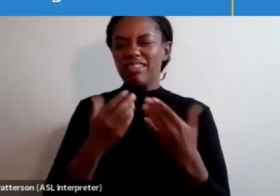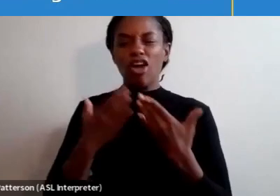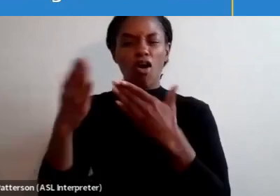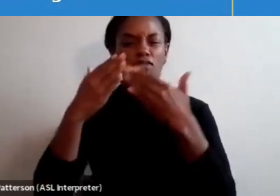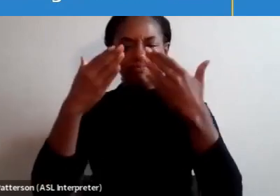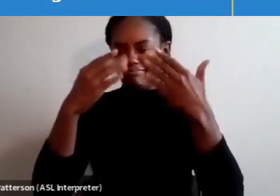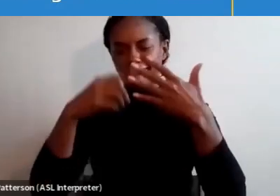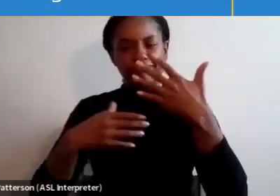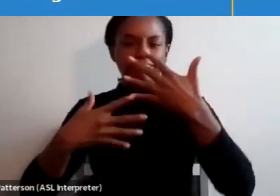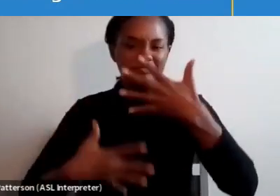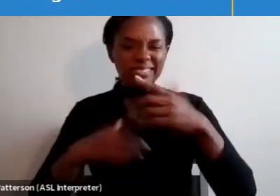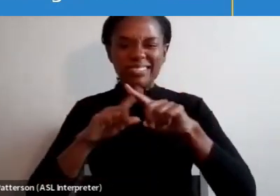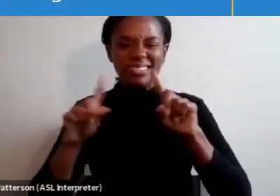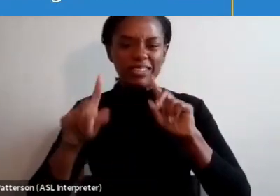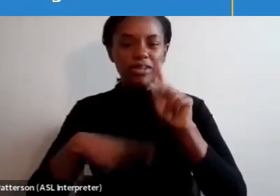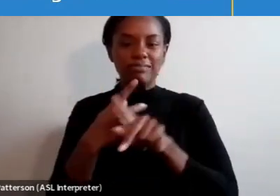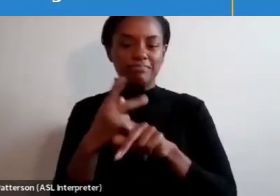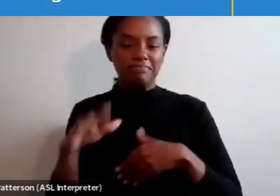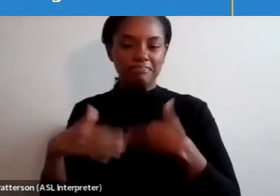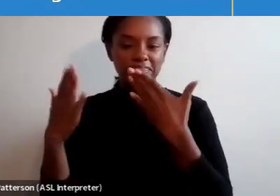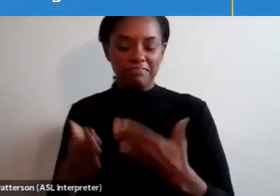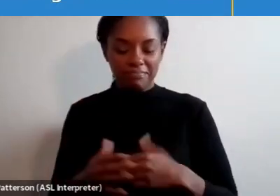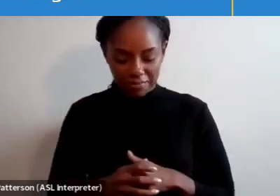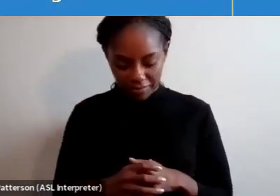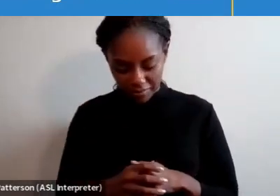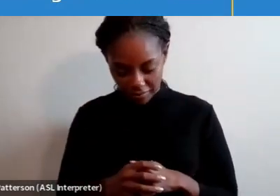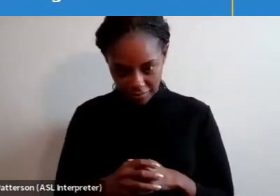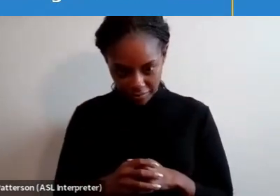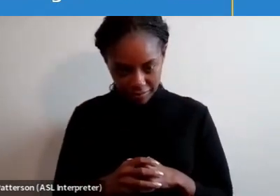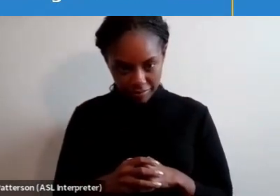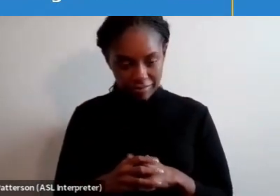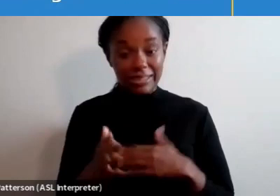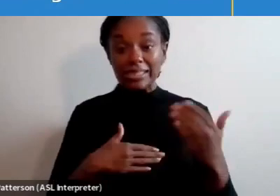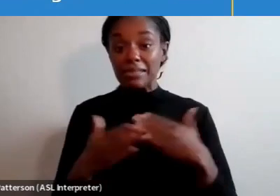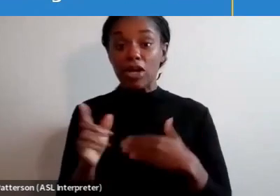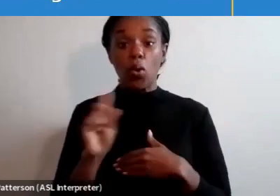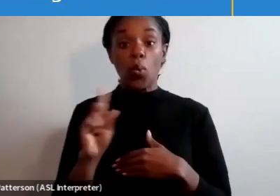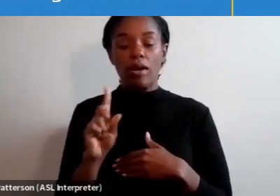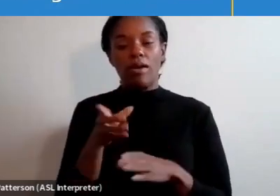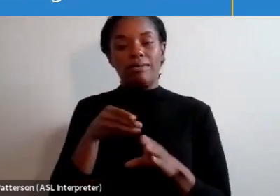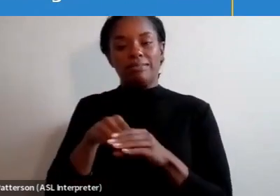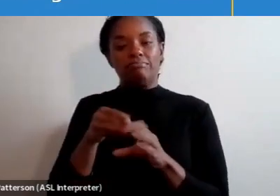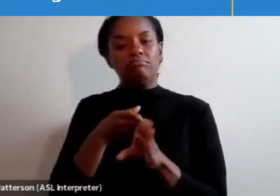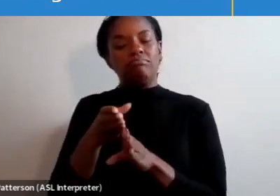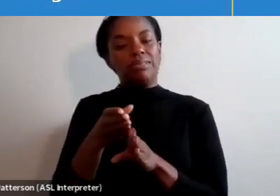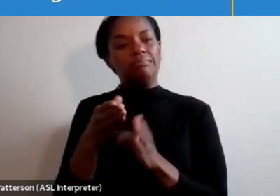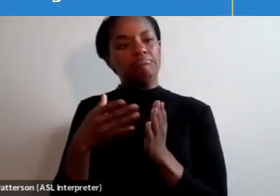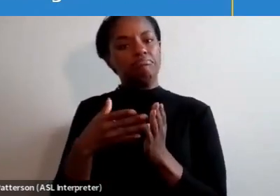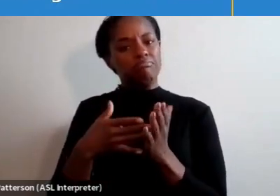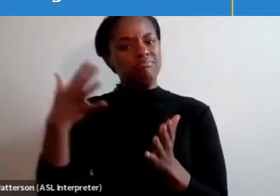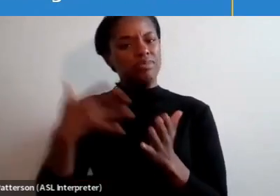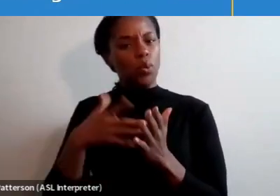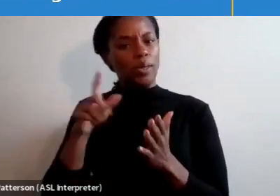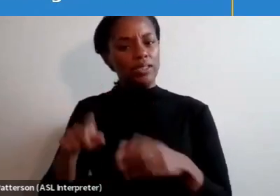No matter where we are in our healthcare interpreting career, it's important to periodically make time for self-reflections